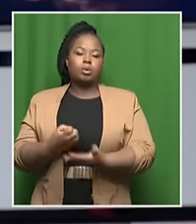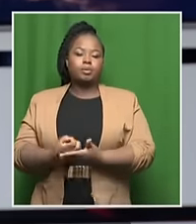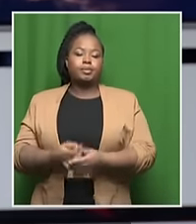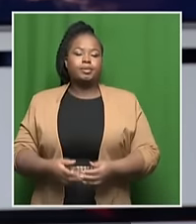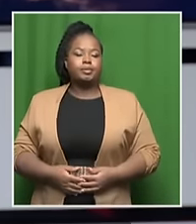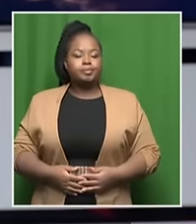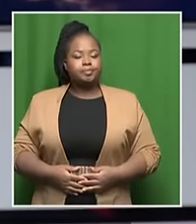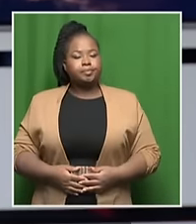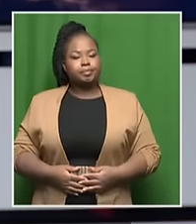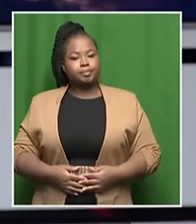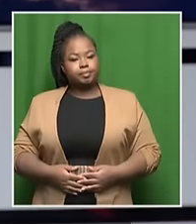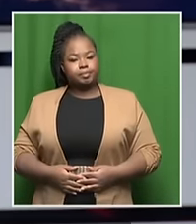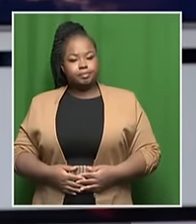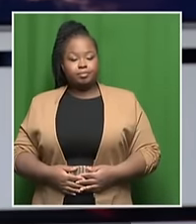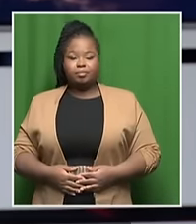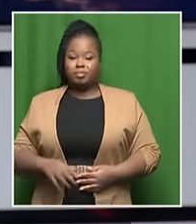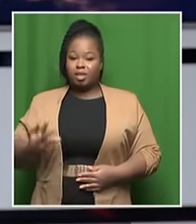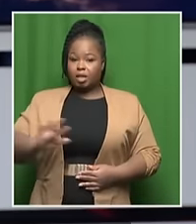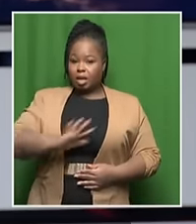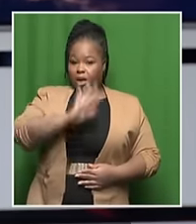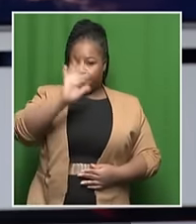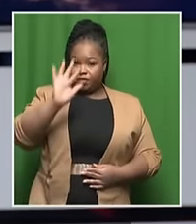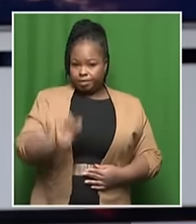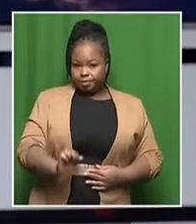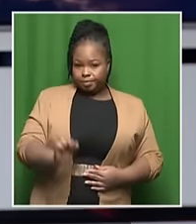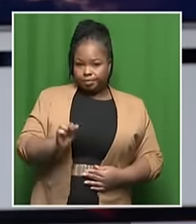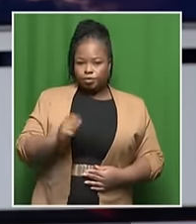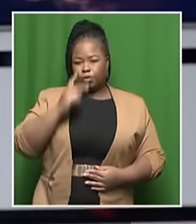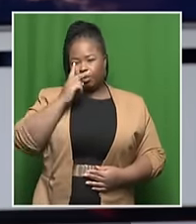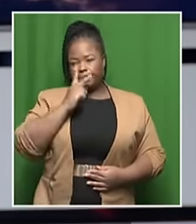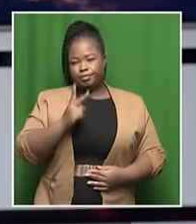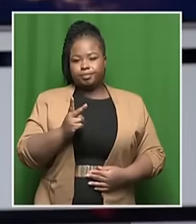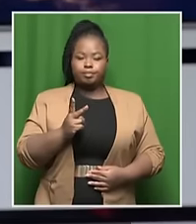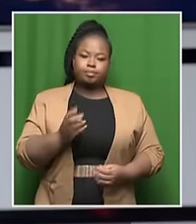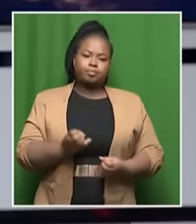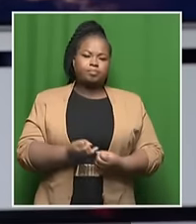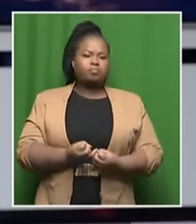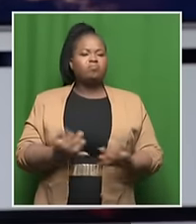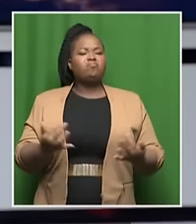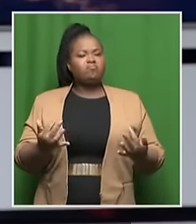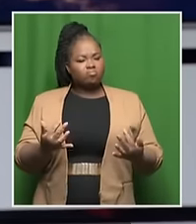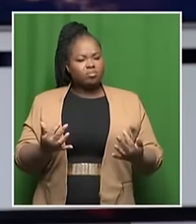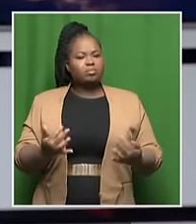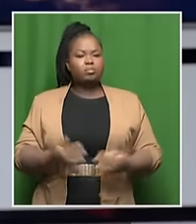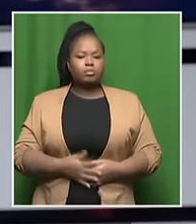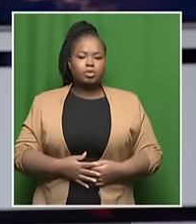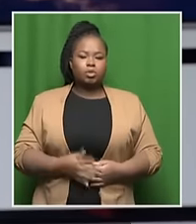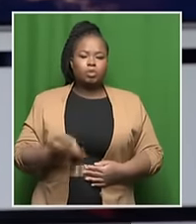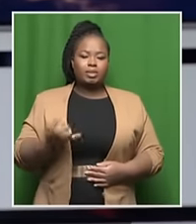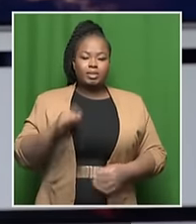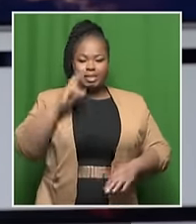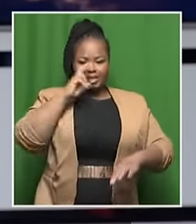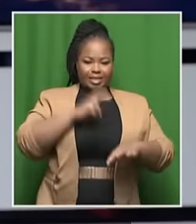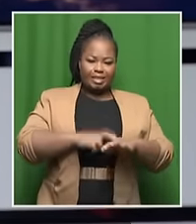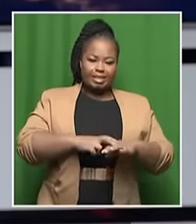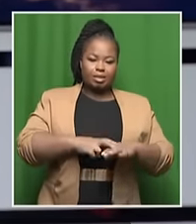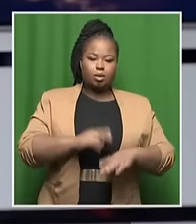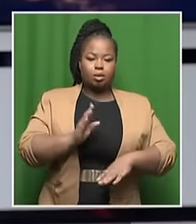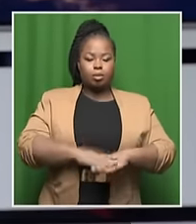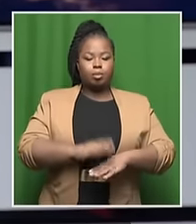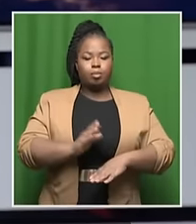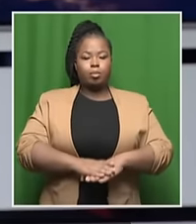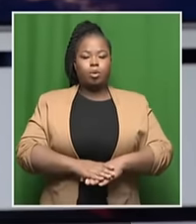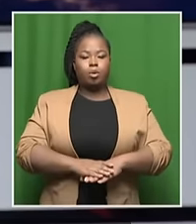trajectory of Africa in general, you will see that we still need what I would call the building blocks of industry.